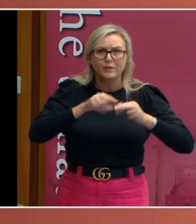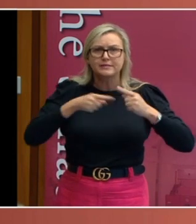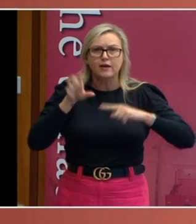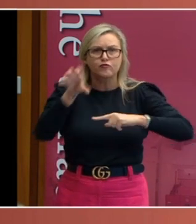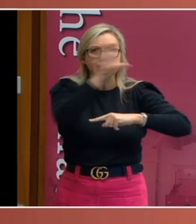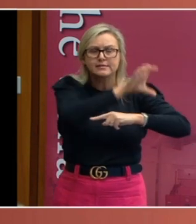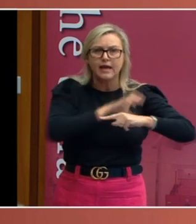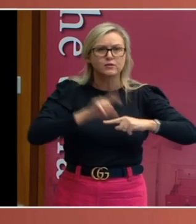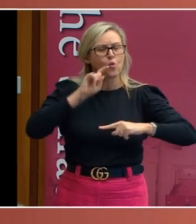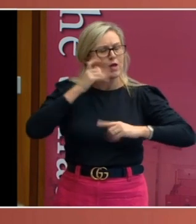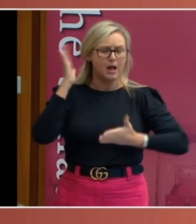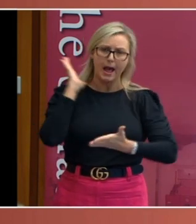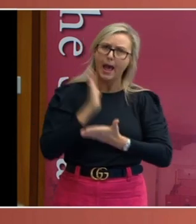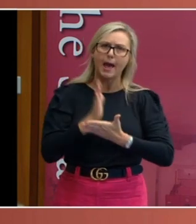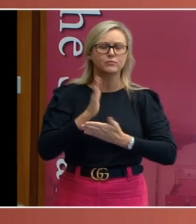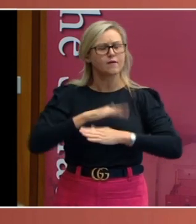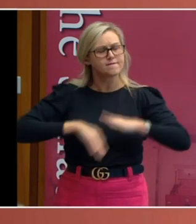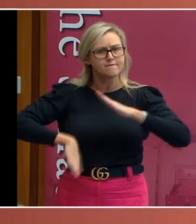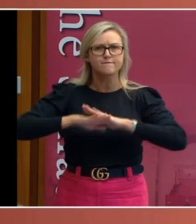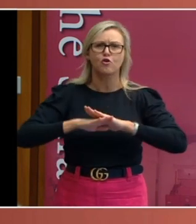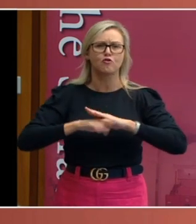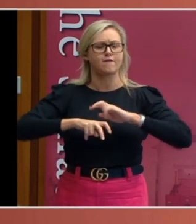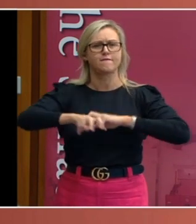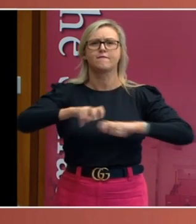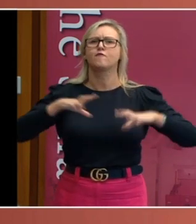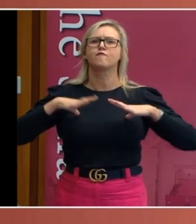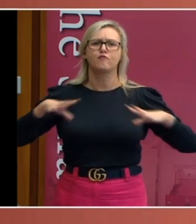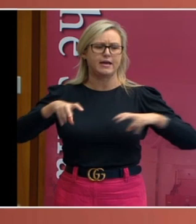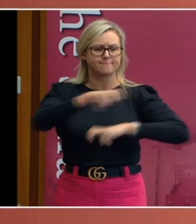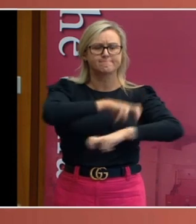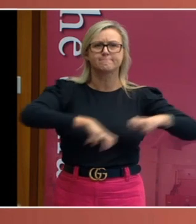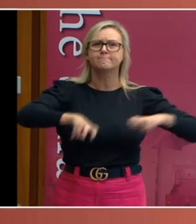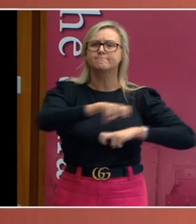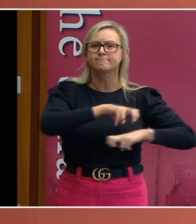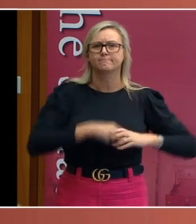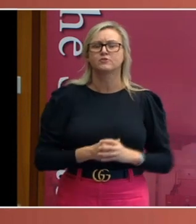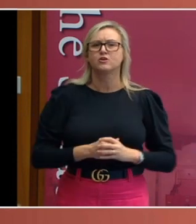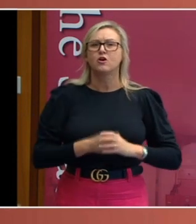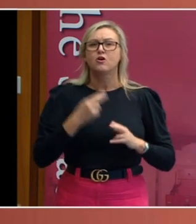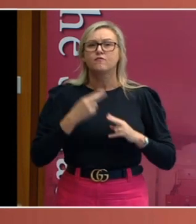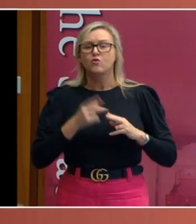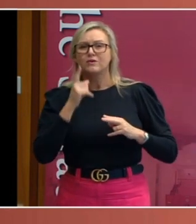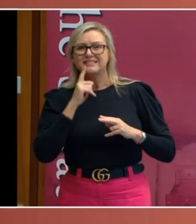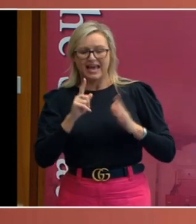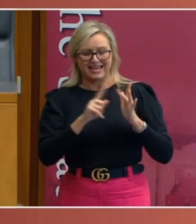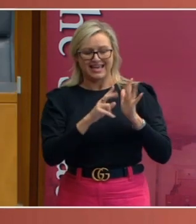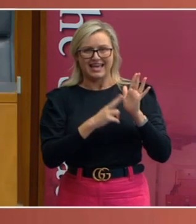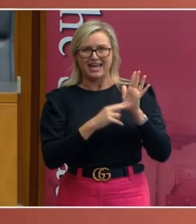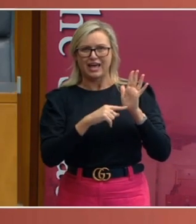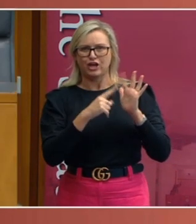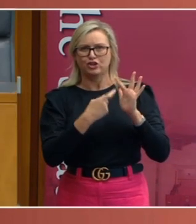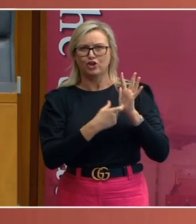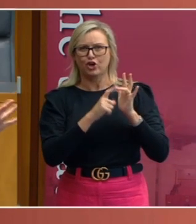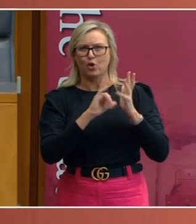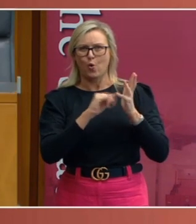absolutely free. Now, in this context, intercourse among the states doesn't mean what you might think, but it means just